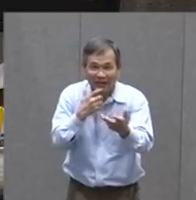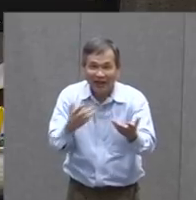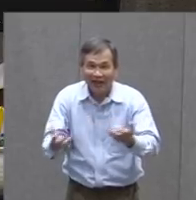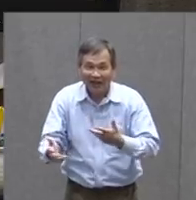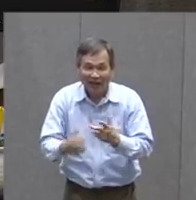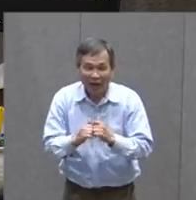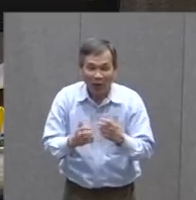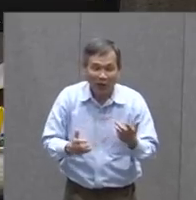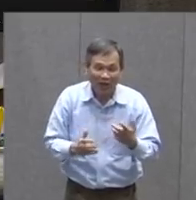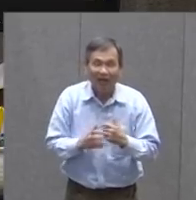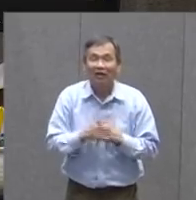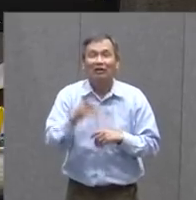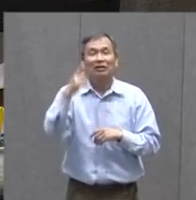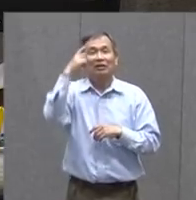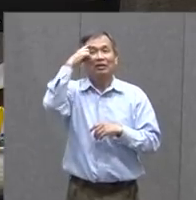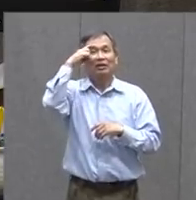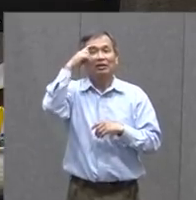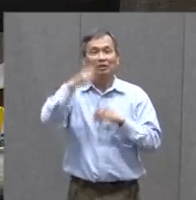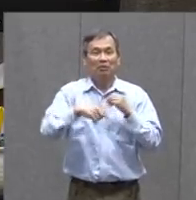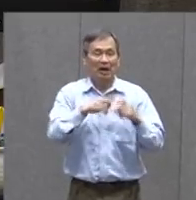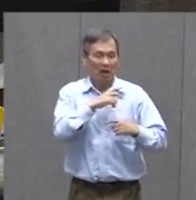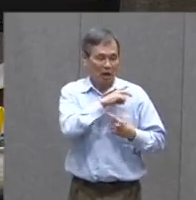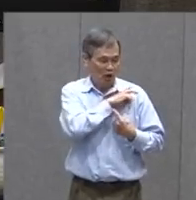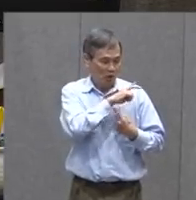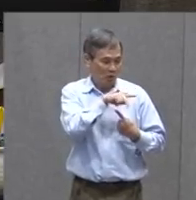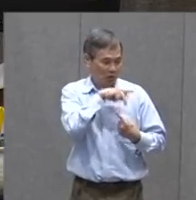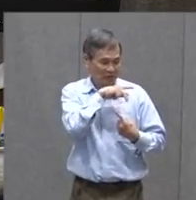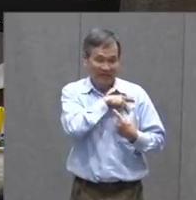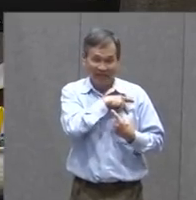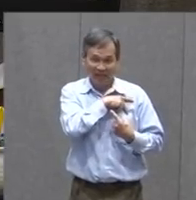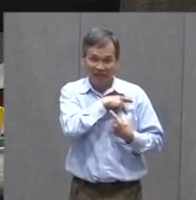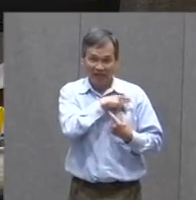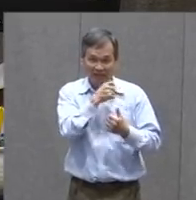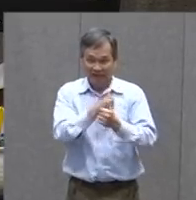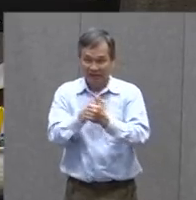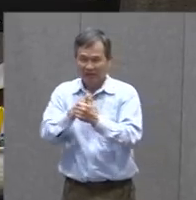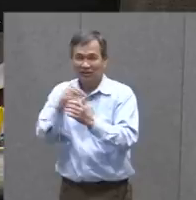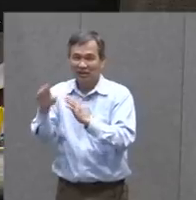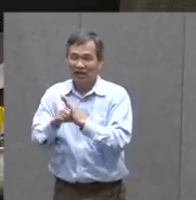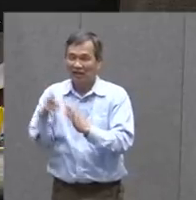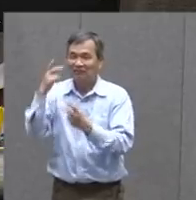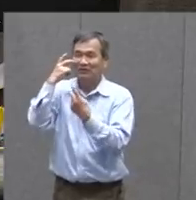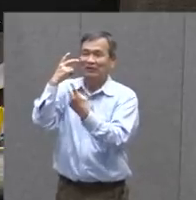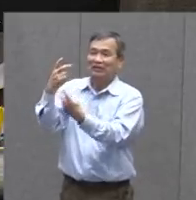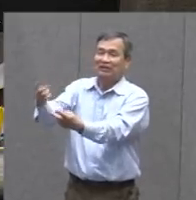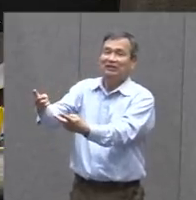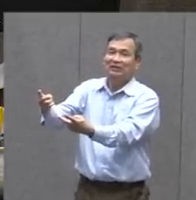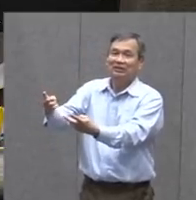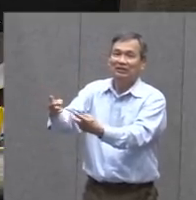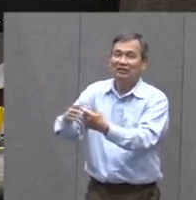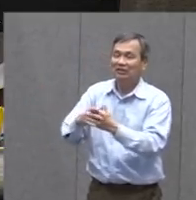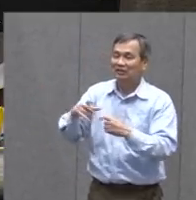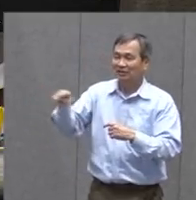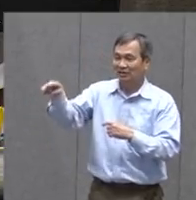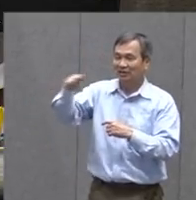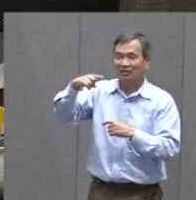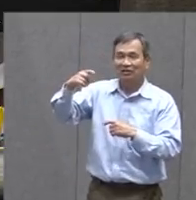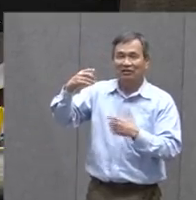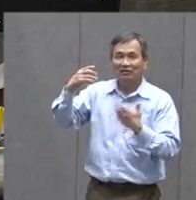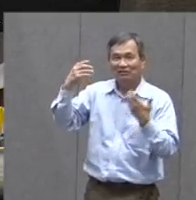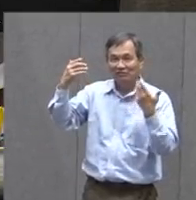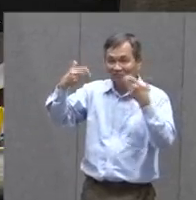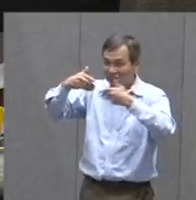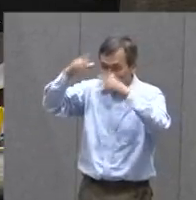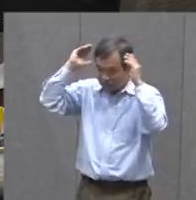Say Think About The Personality Of Your Character You Seen Darth Sidious On The Movies Well What Kind Of